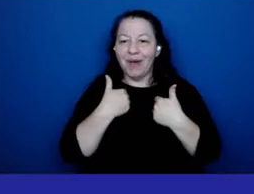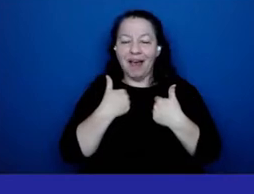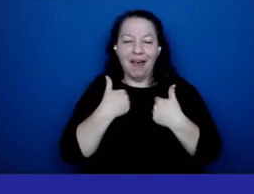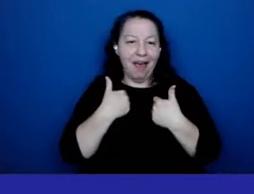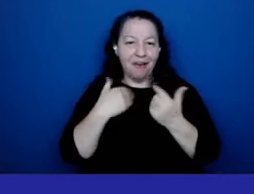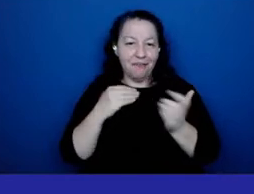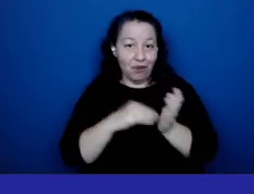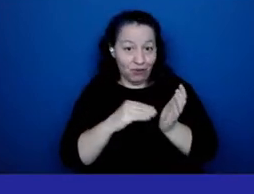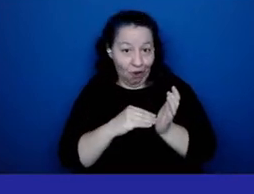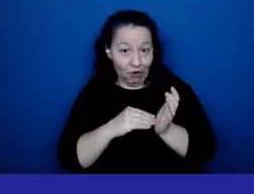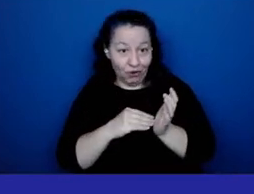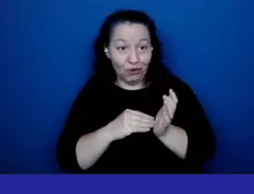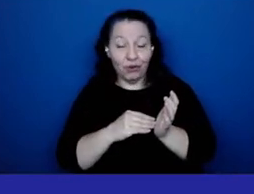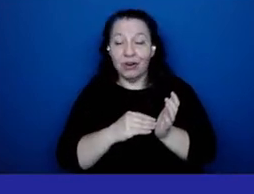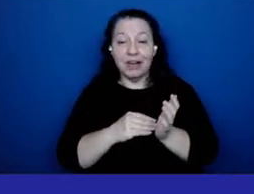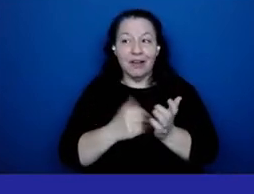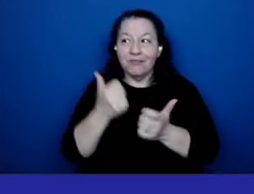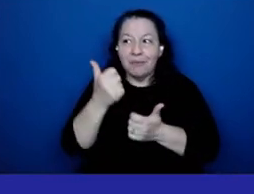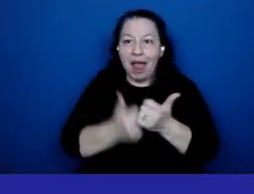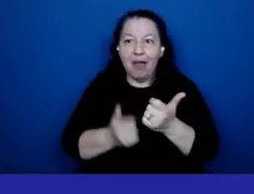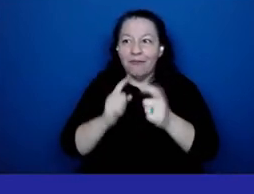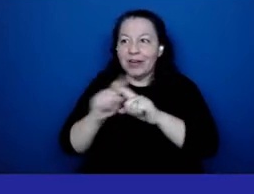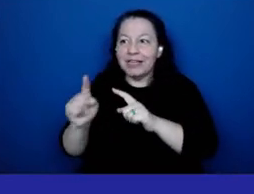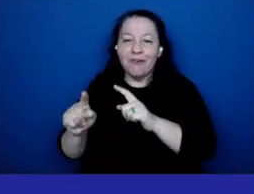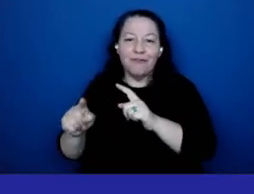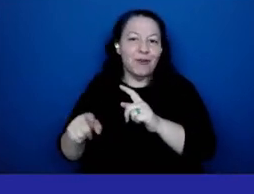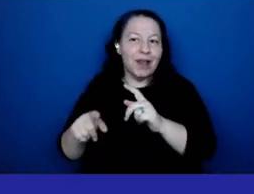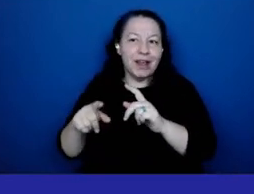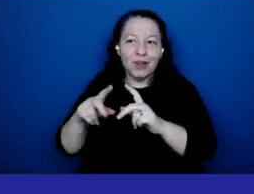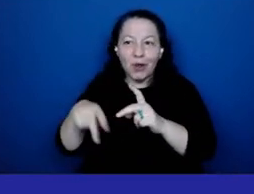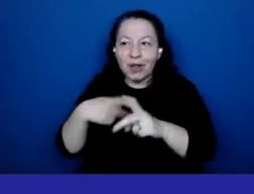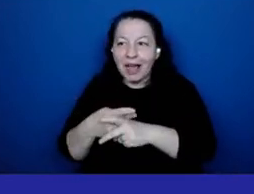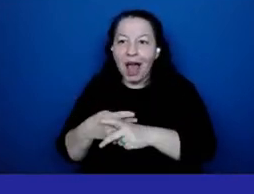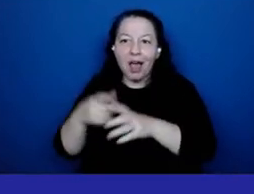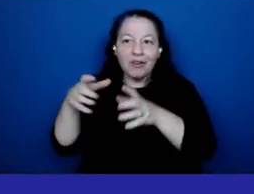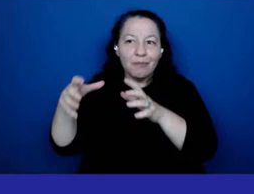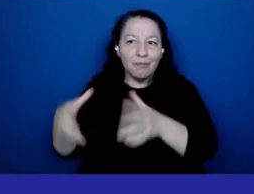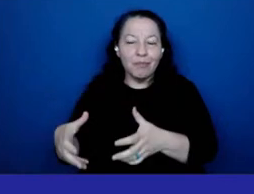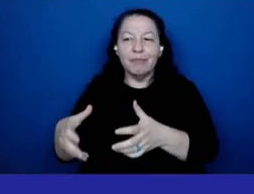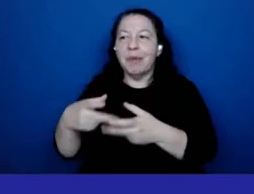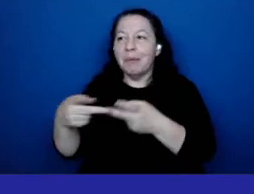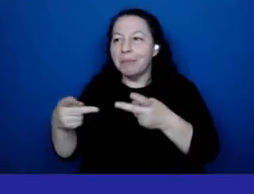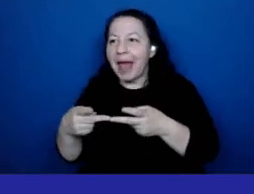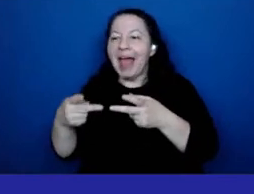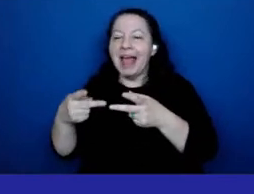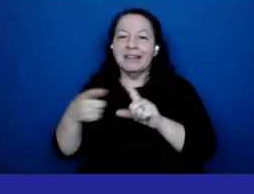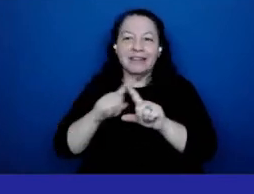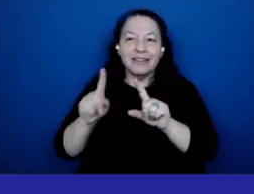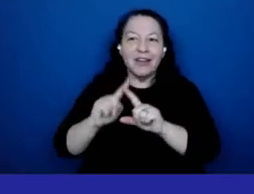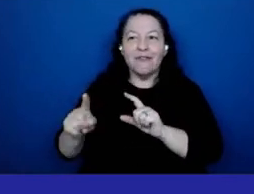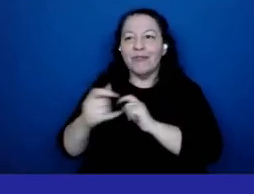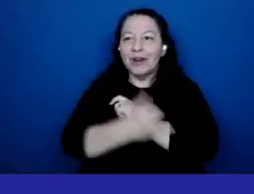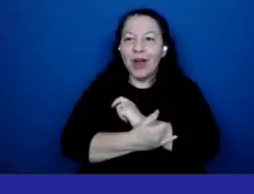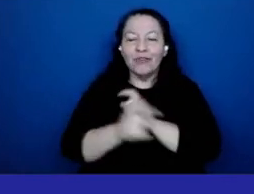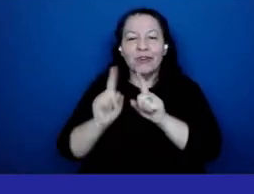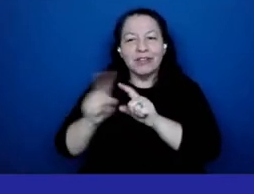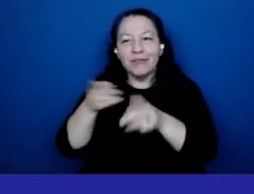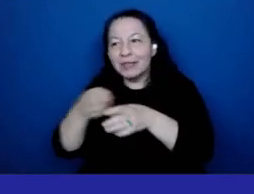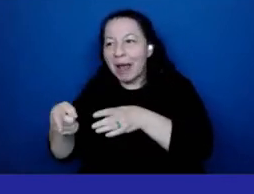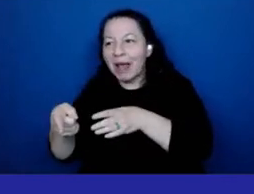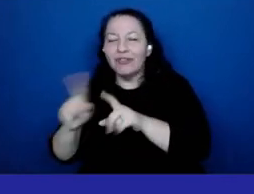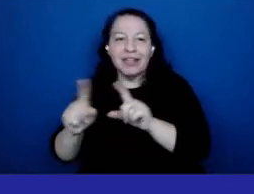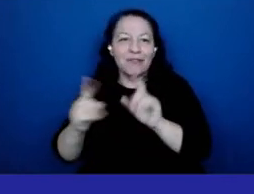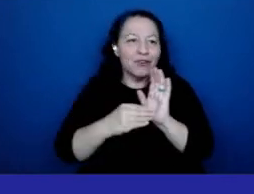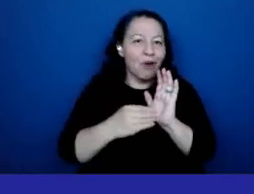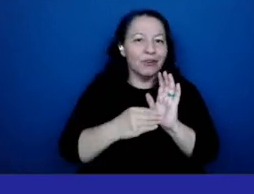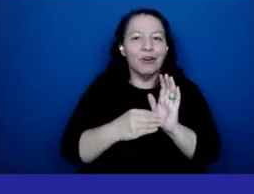doctor from every kind of different walk of life, different nationality. Each time they came, it was a different doctor with a different specialty. They talked